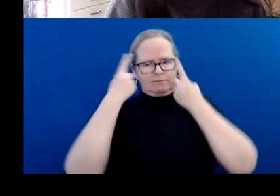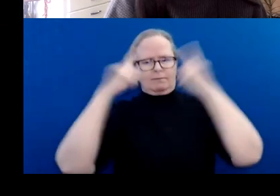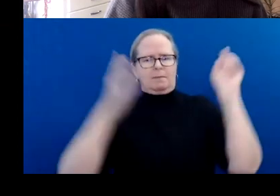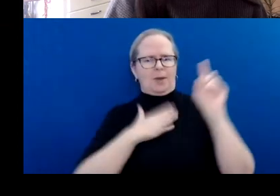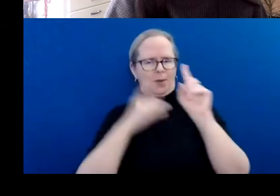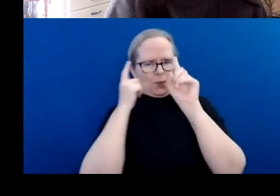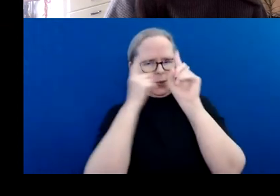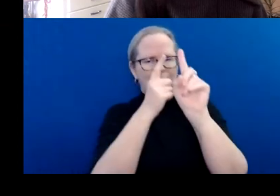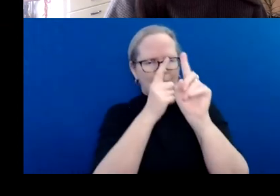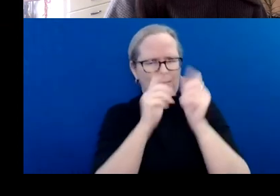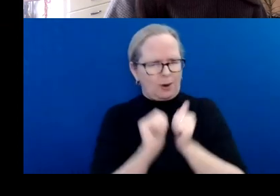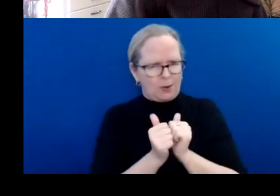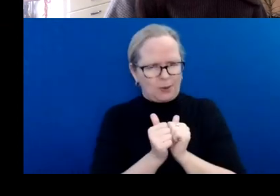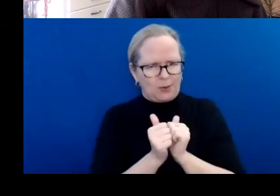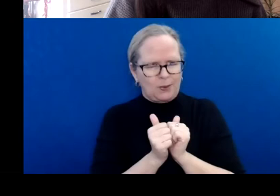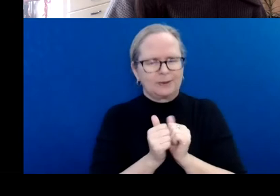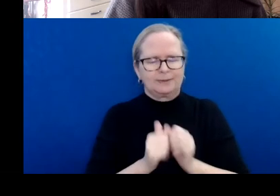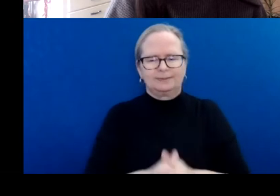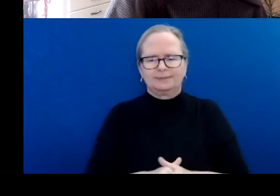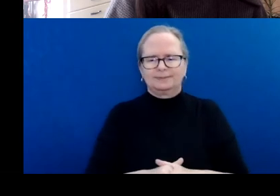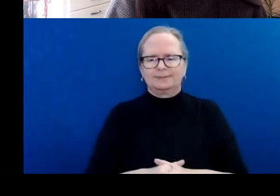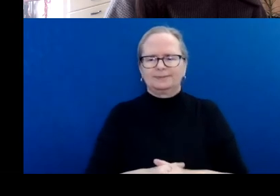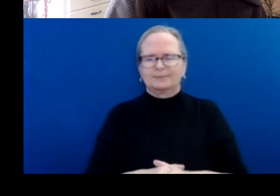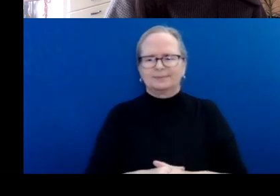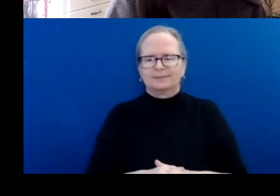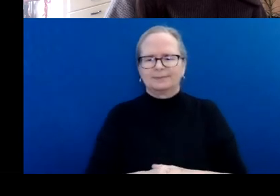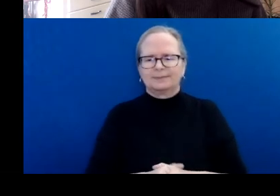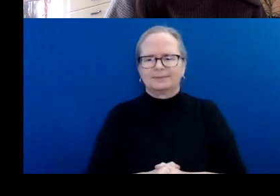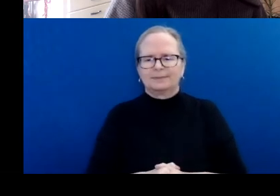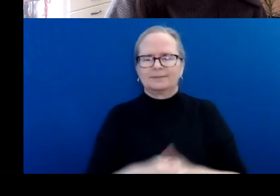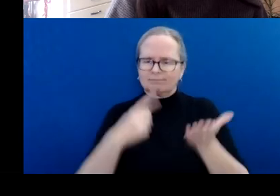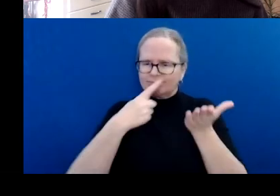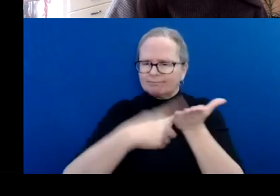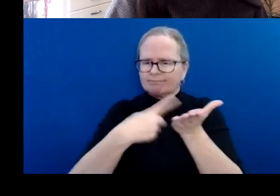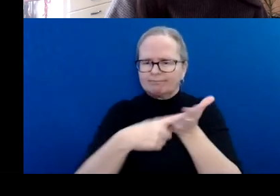You might consider how you will measure success, learnings, or impact.